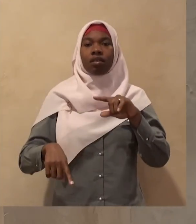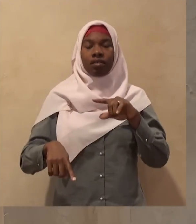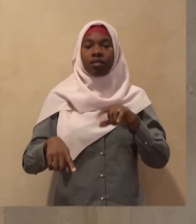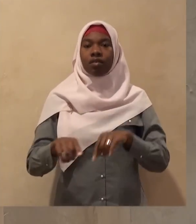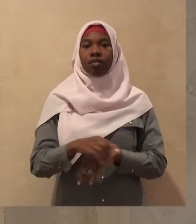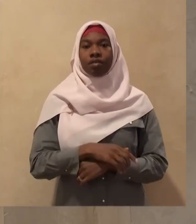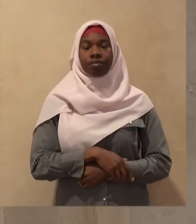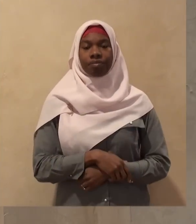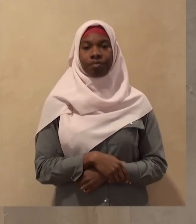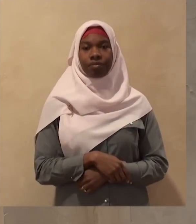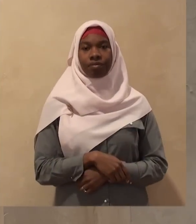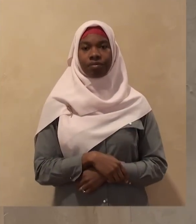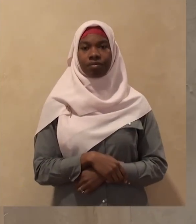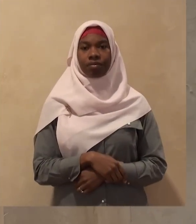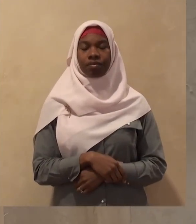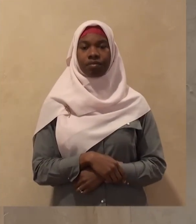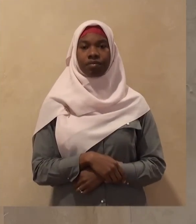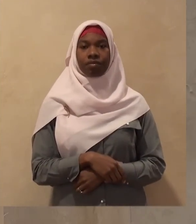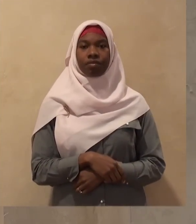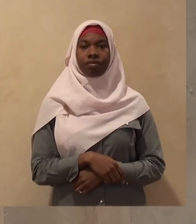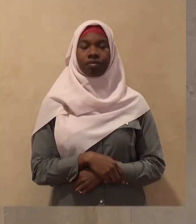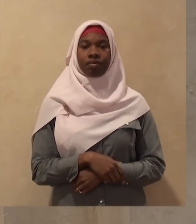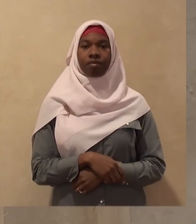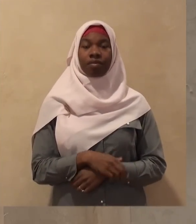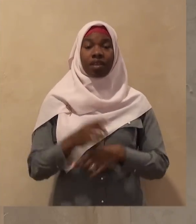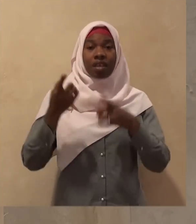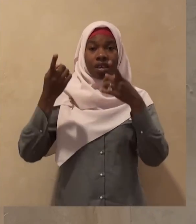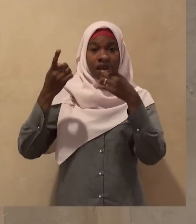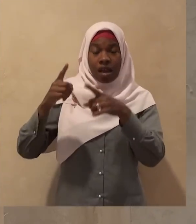enjoined the five daily prayers on him